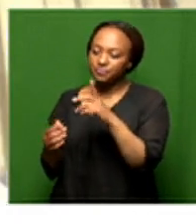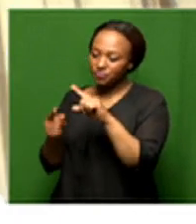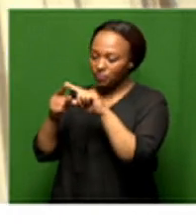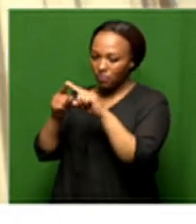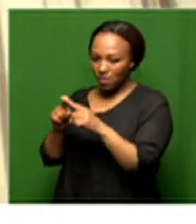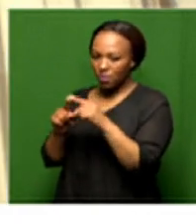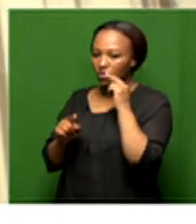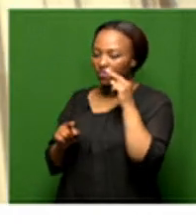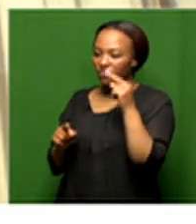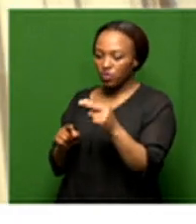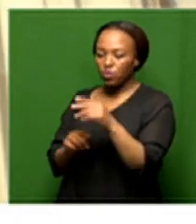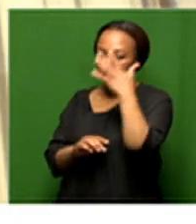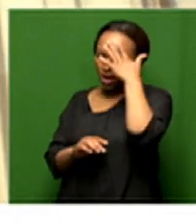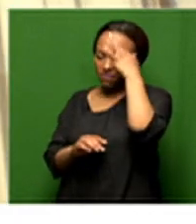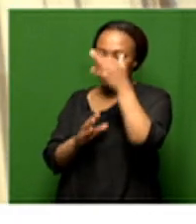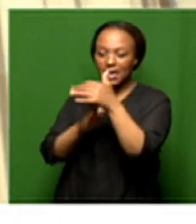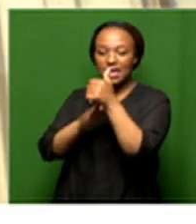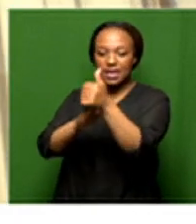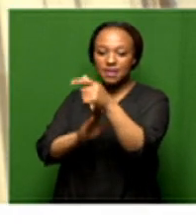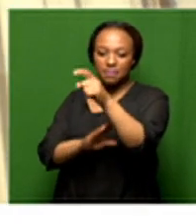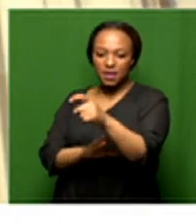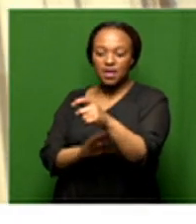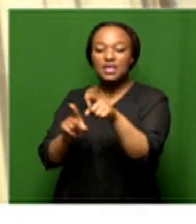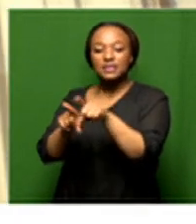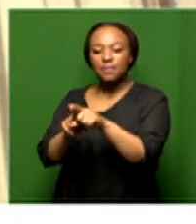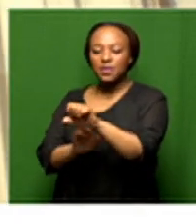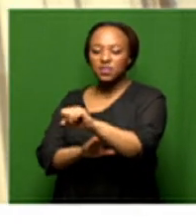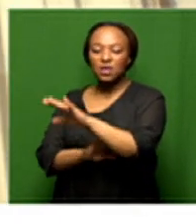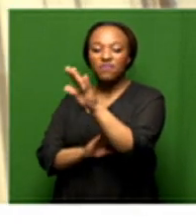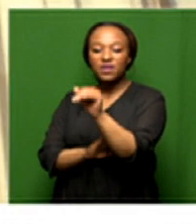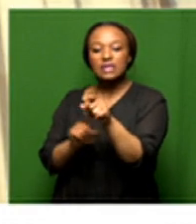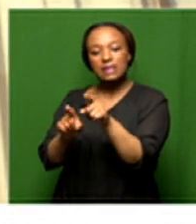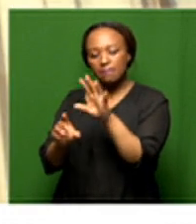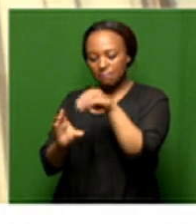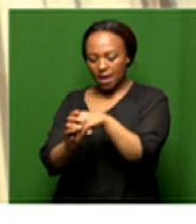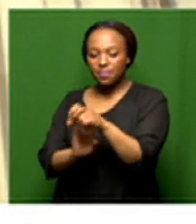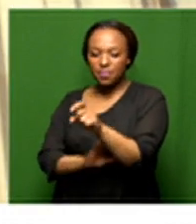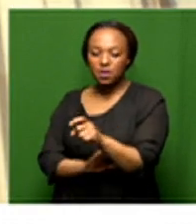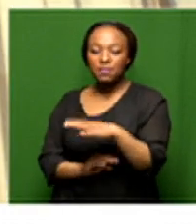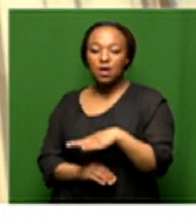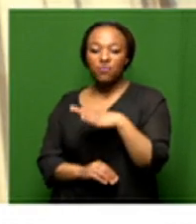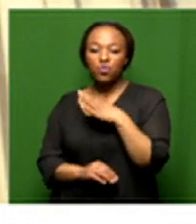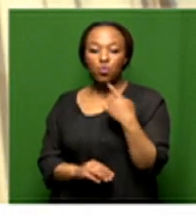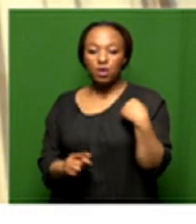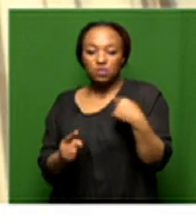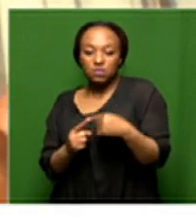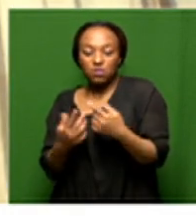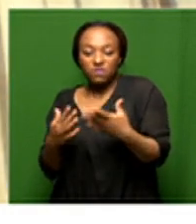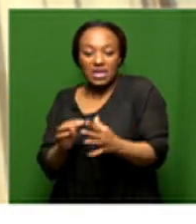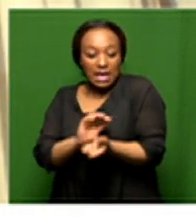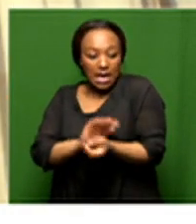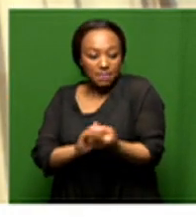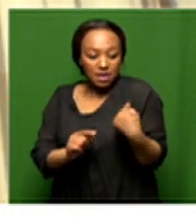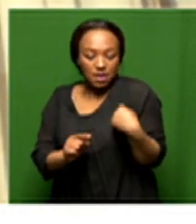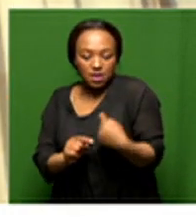our view that the state must lead but i think it's a there has to be a south african effort and i'm confident with some of the conversations that are happening